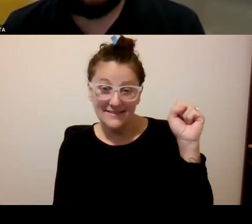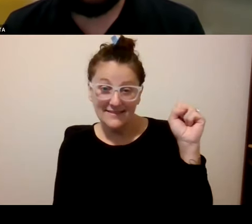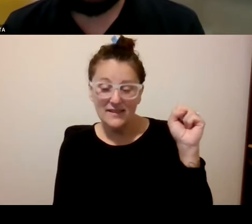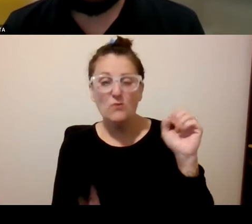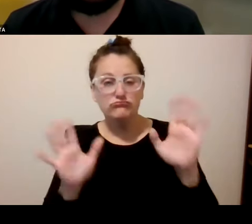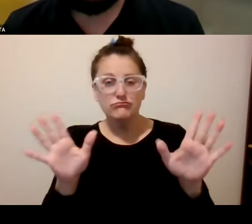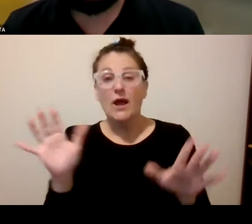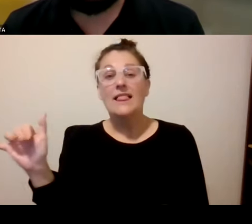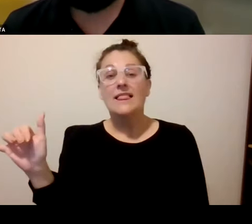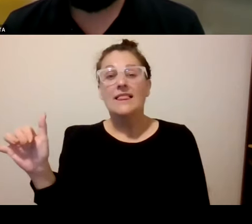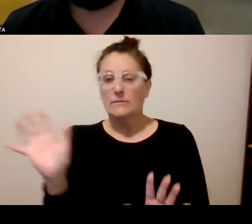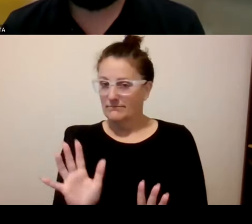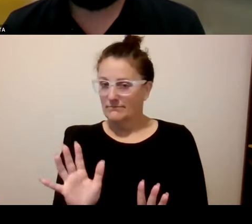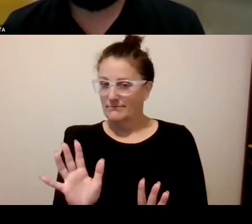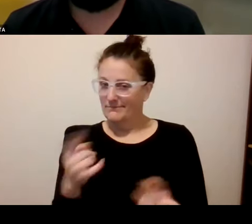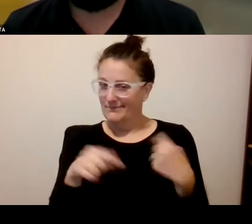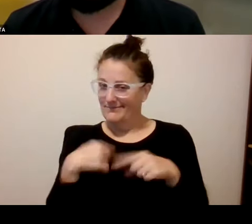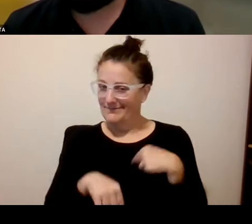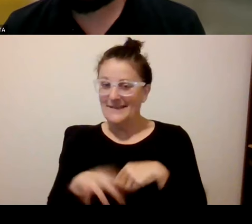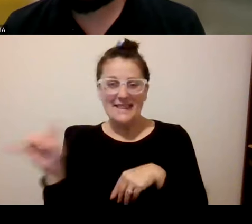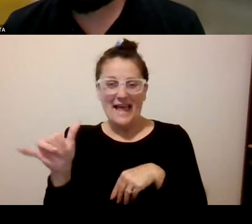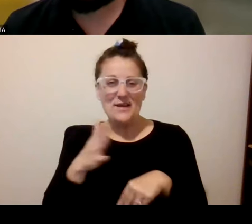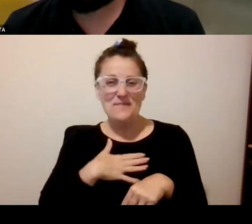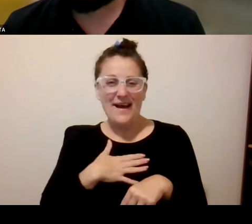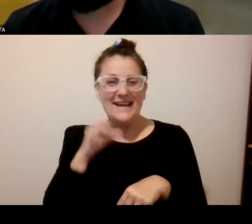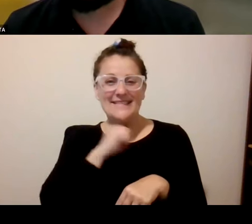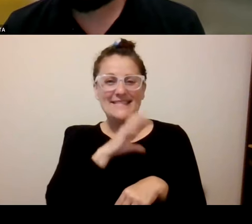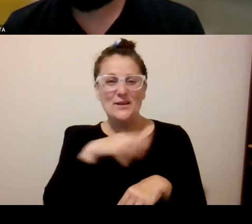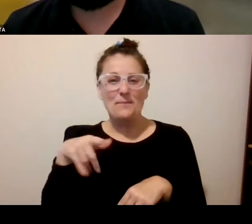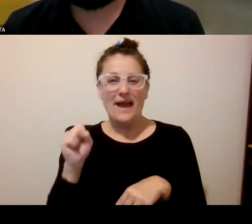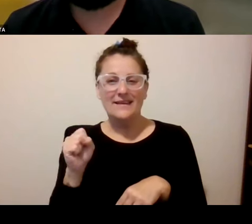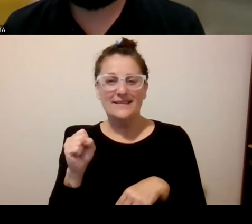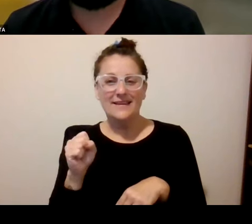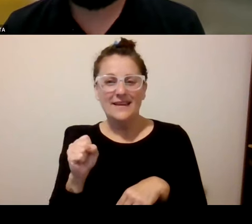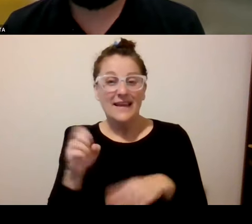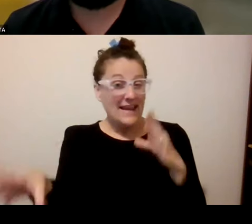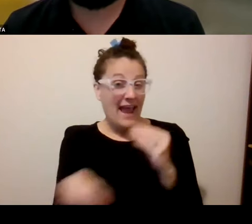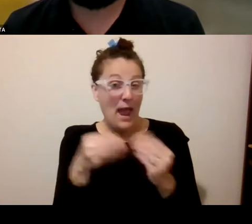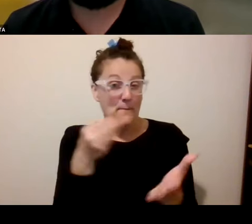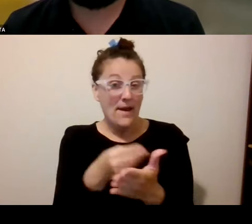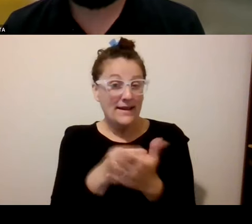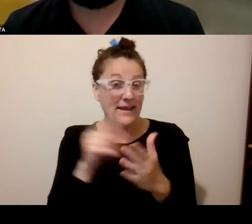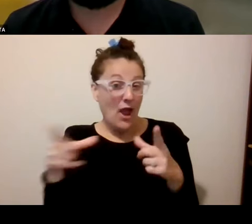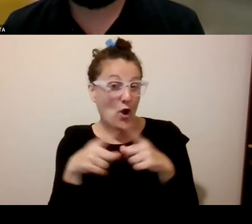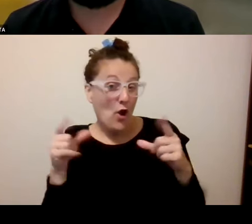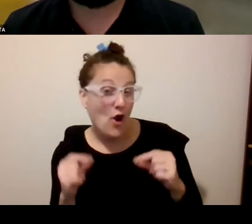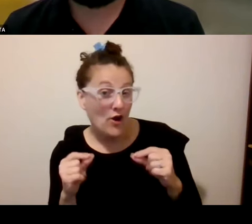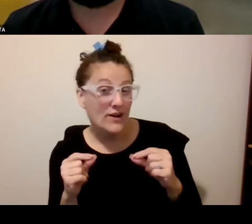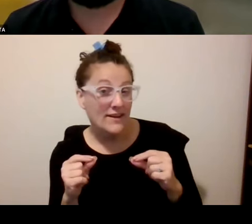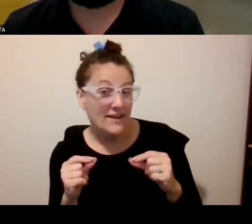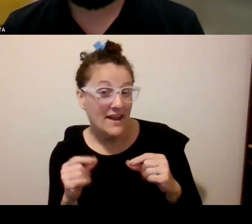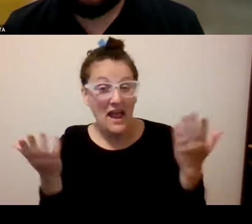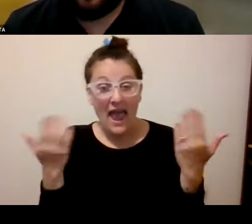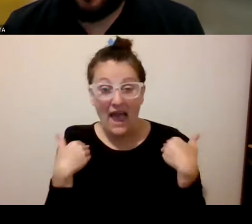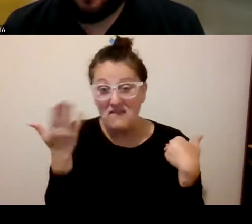existing senior easy pass can i add a certain amount of money to the omni card um and then just